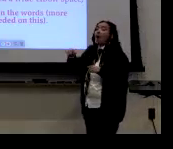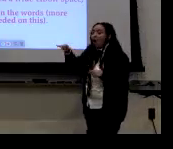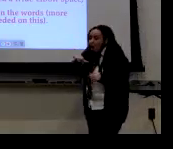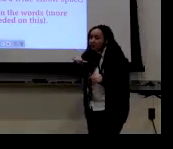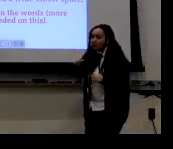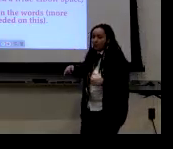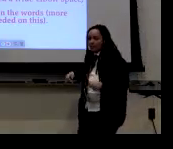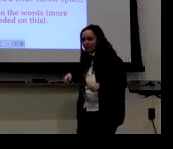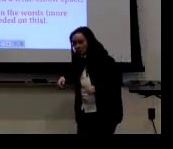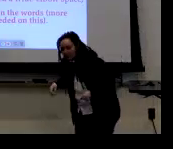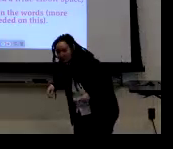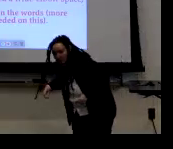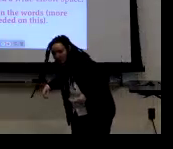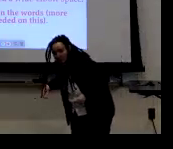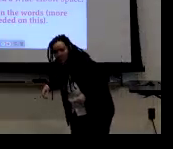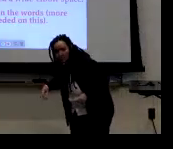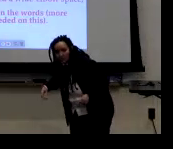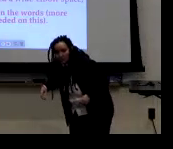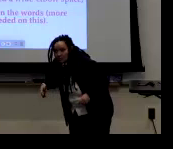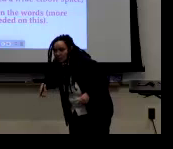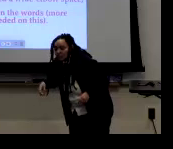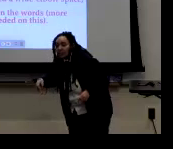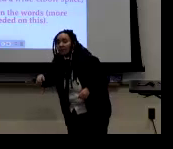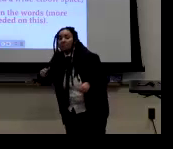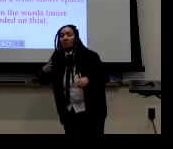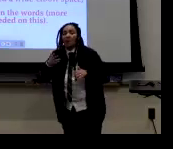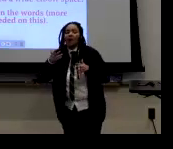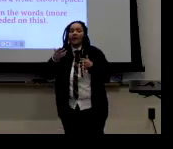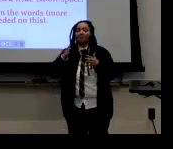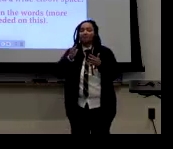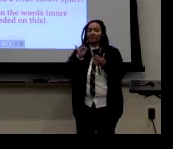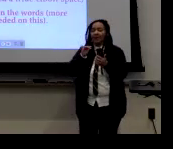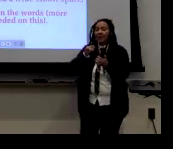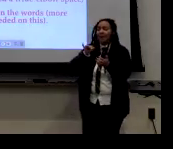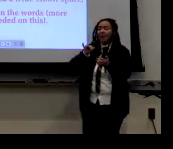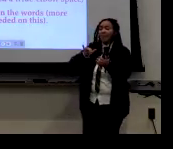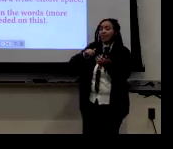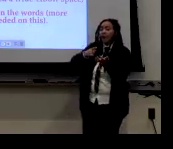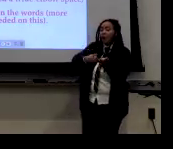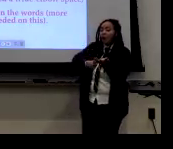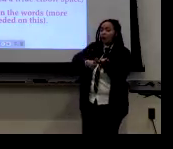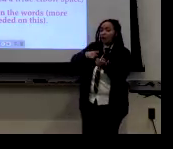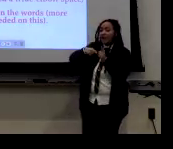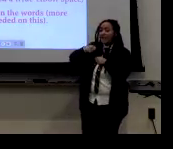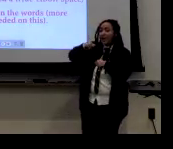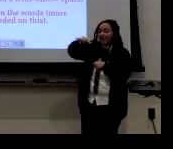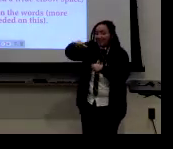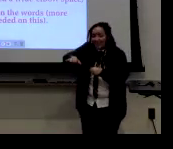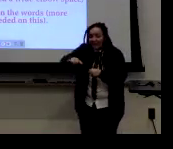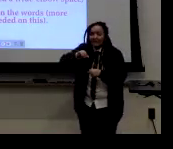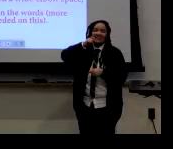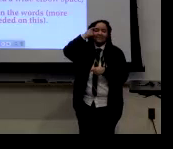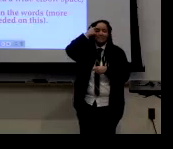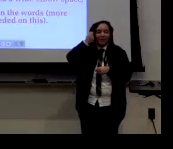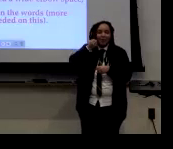It's more relaxed. Um, but there's also a lean forward that can happen as well. And the